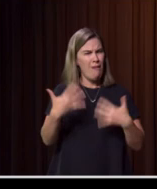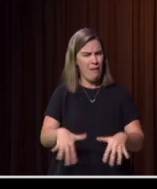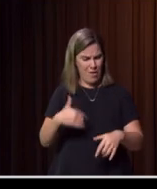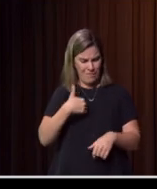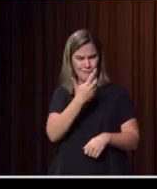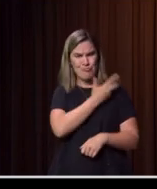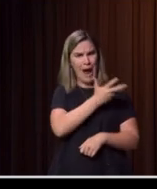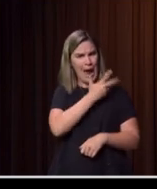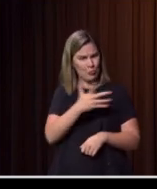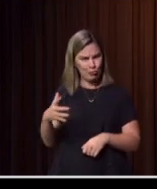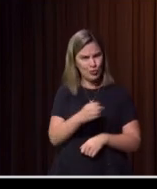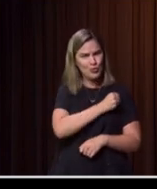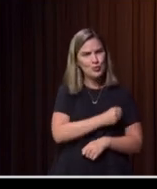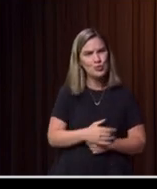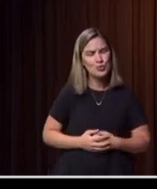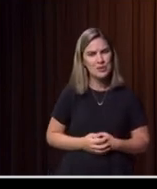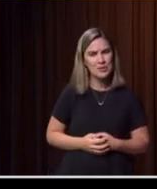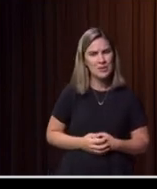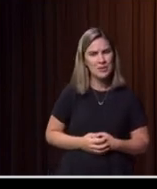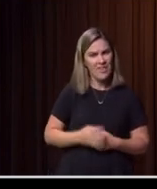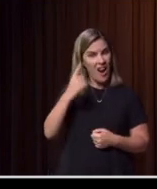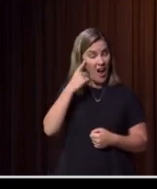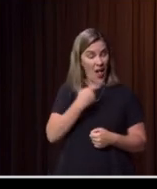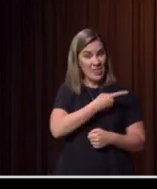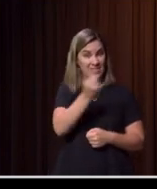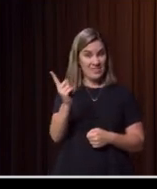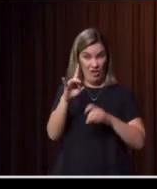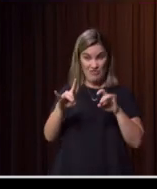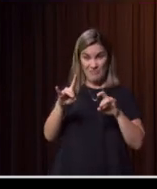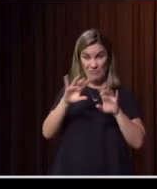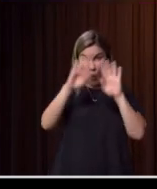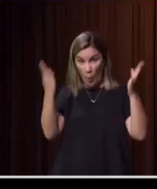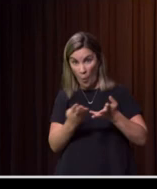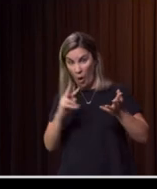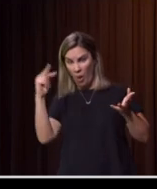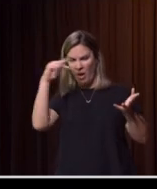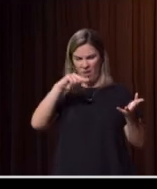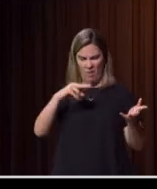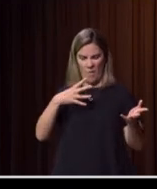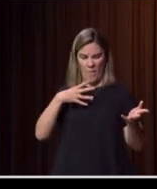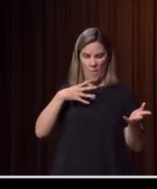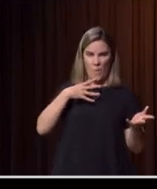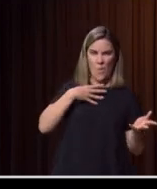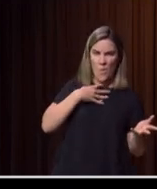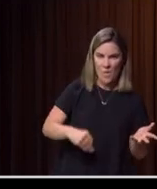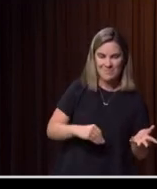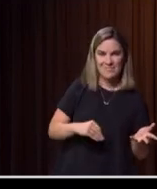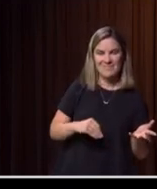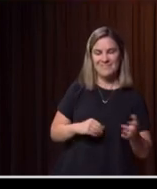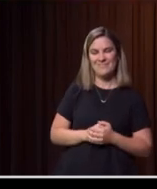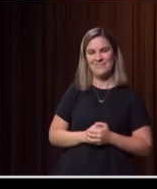of. And I think we are in many ways the envy of the globe. That's fantastic. Thank you so much.